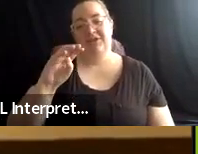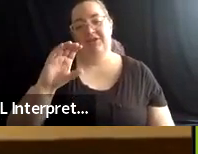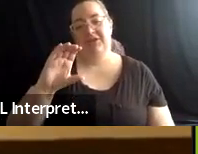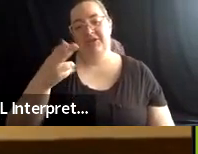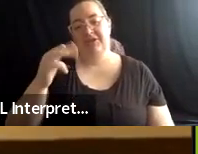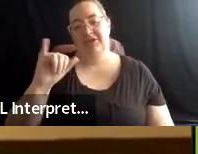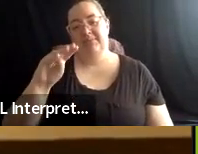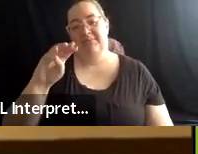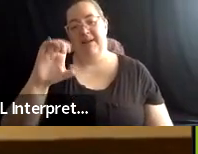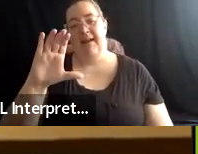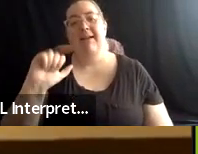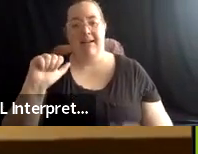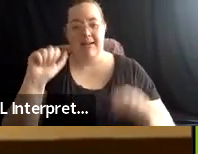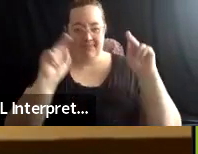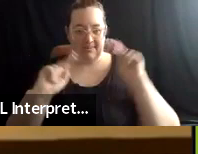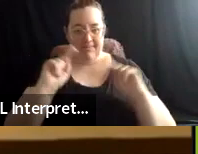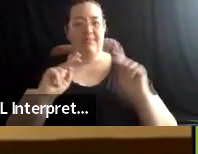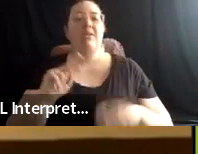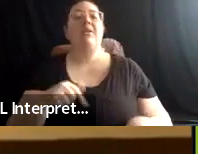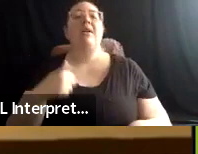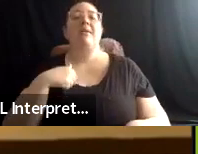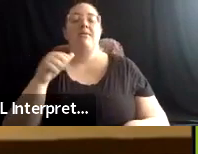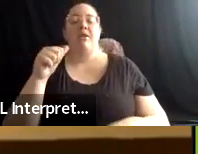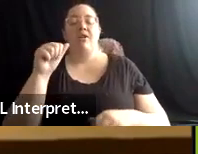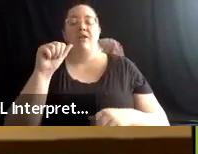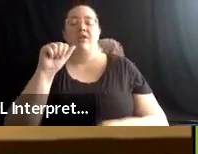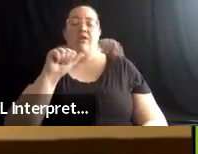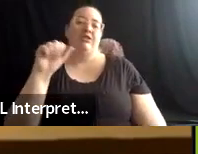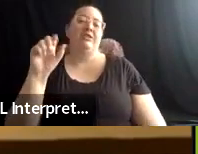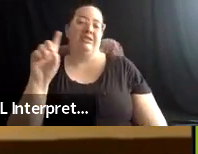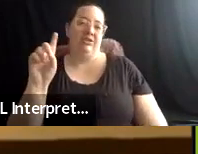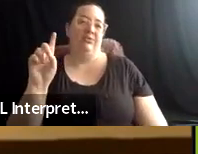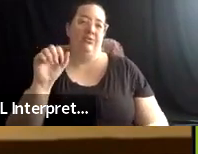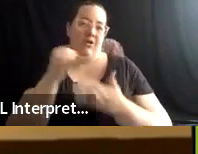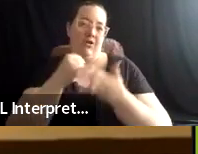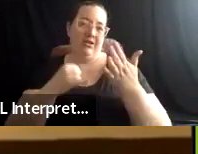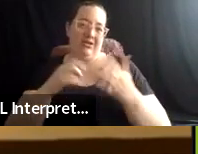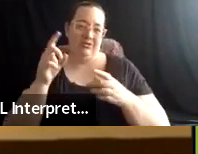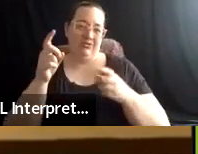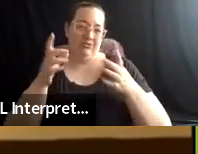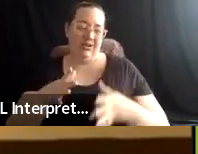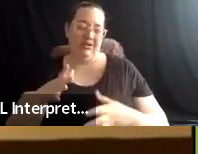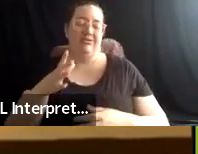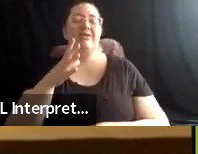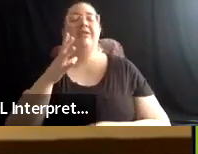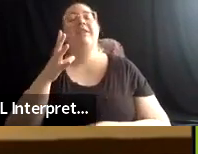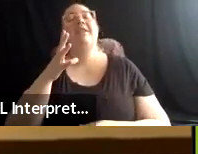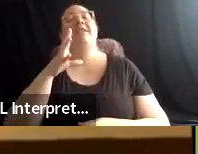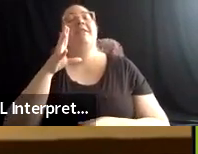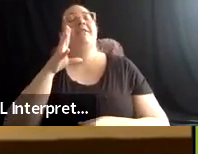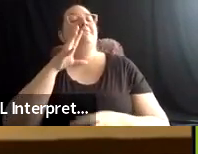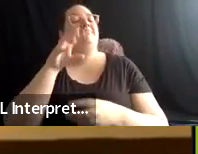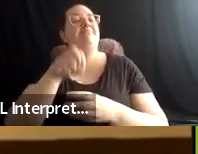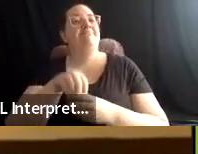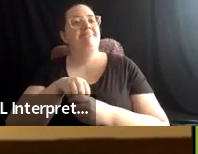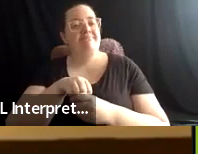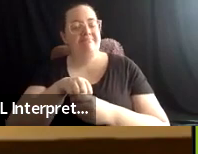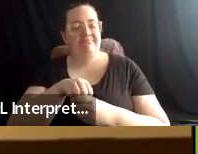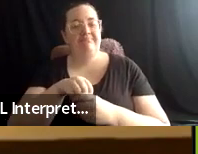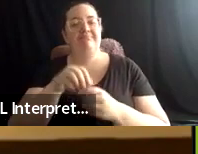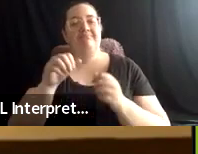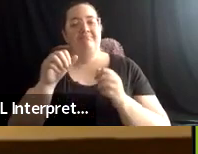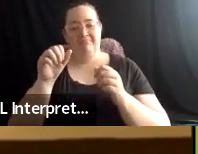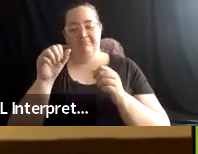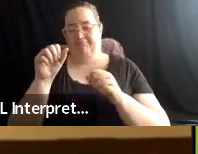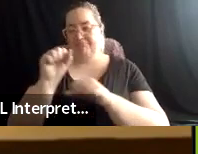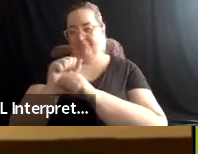in that work, which I co-lead with Adele Persson, we have learned